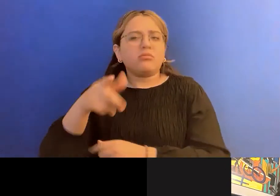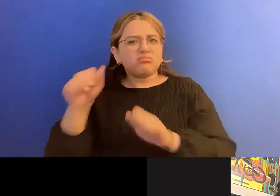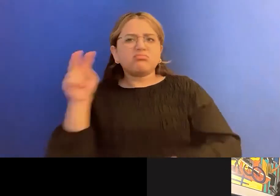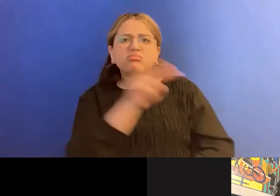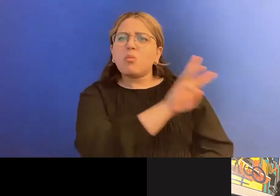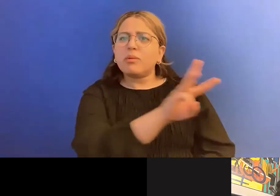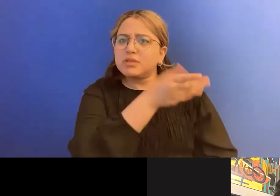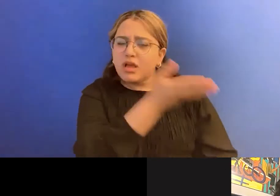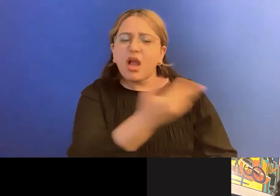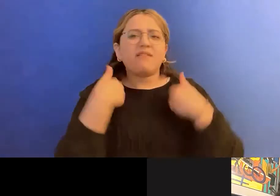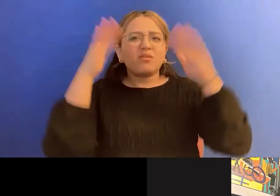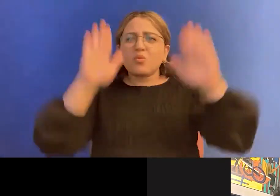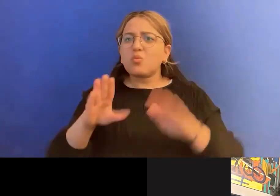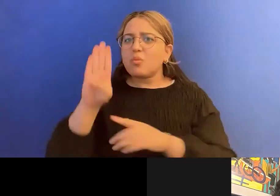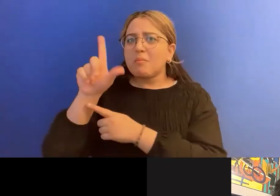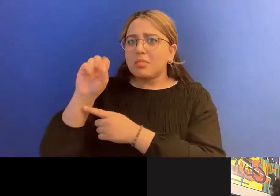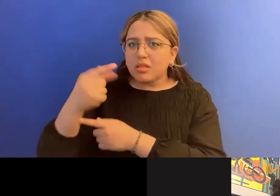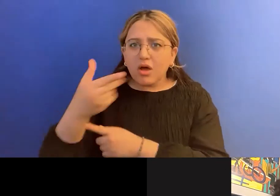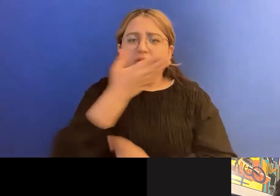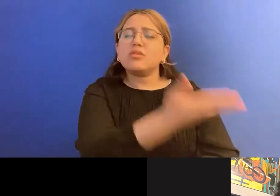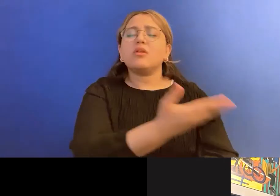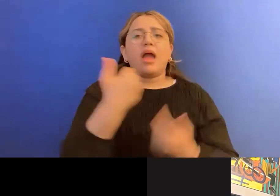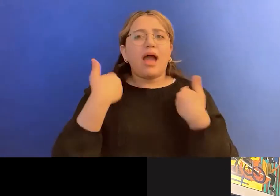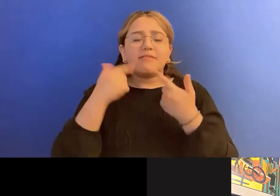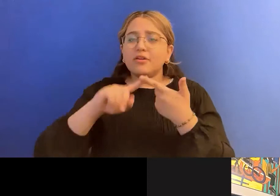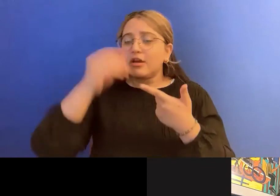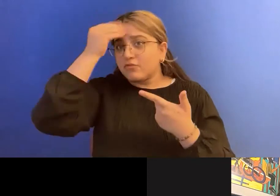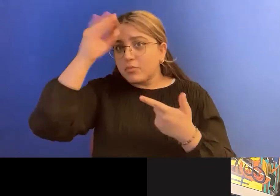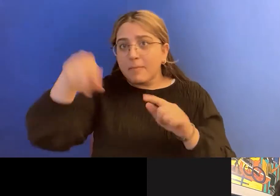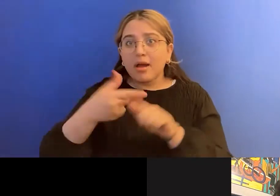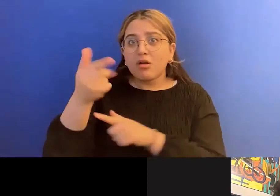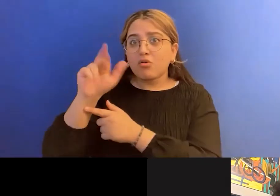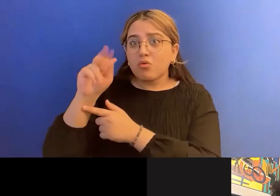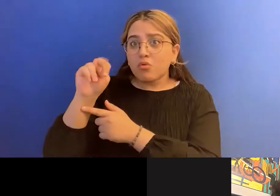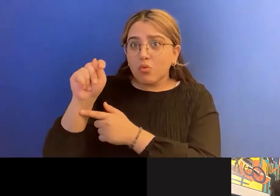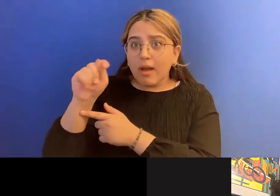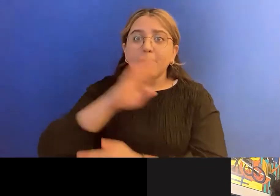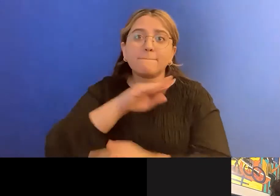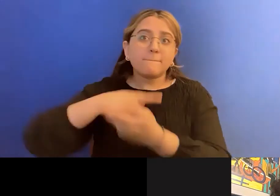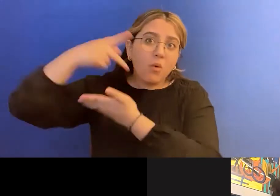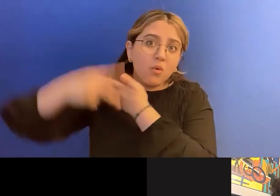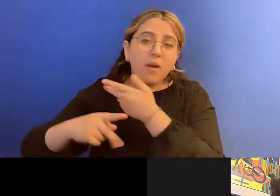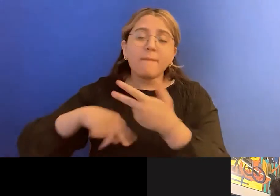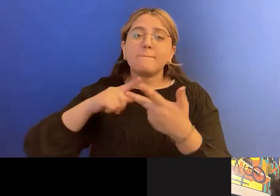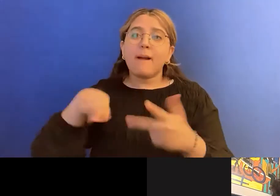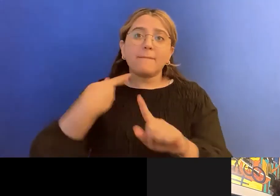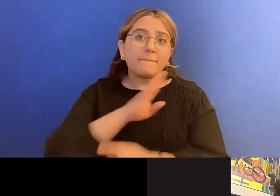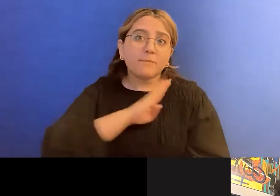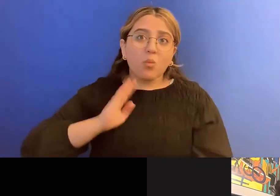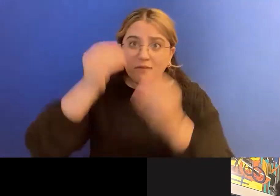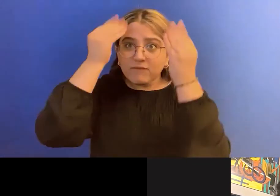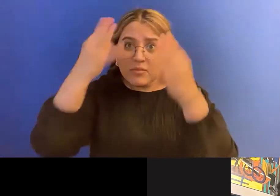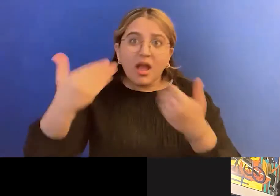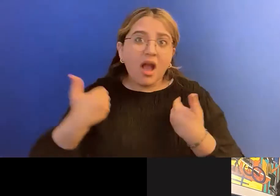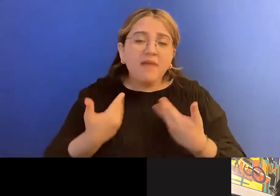about our grants program. There's information about our board. There's all kinds of fun stuff at NAFA.org,